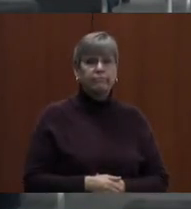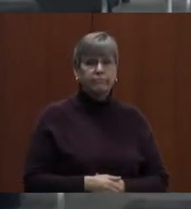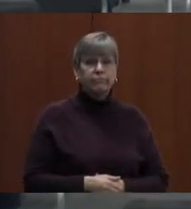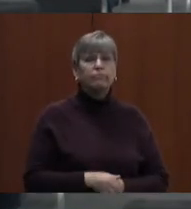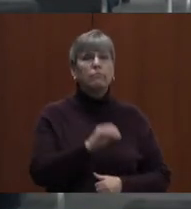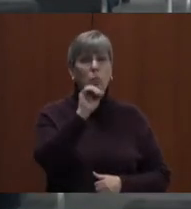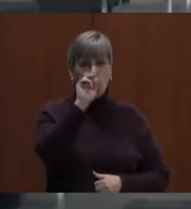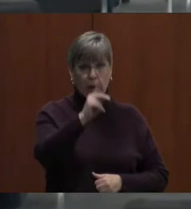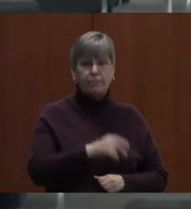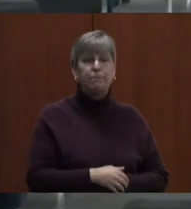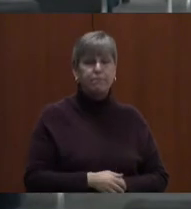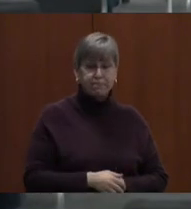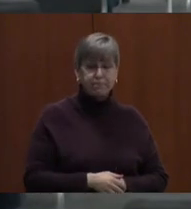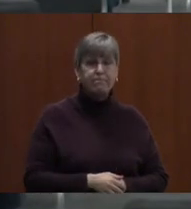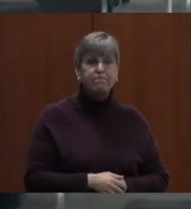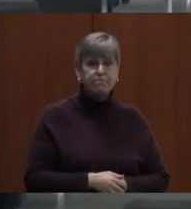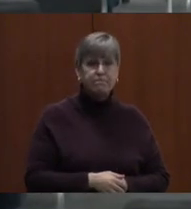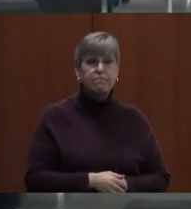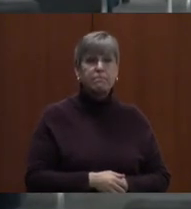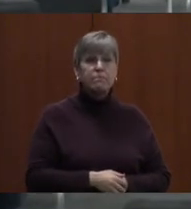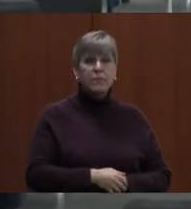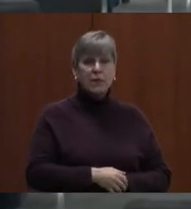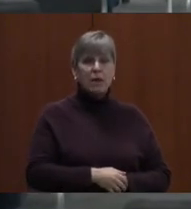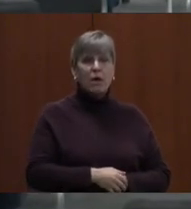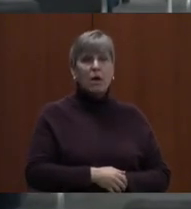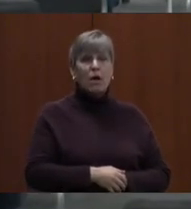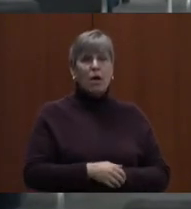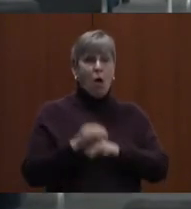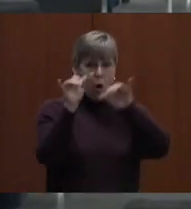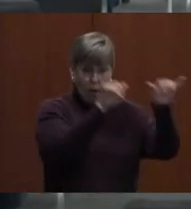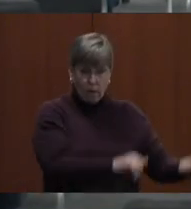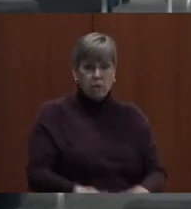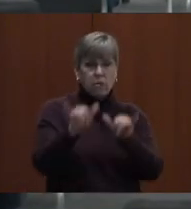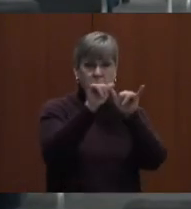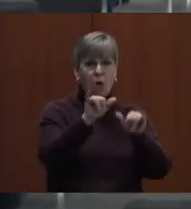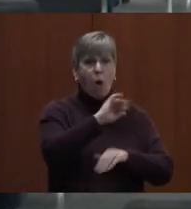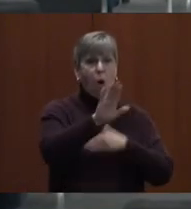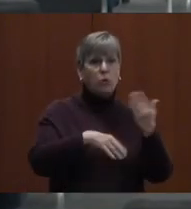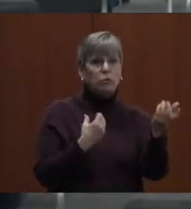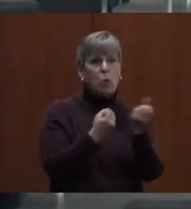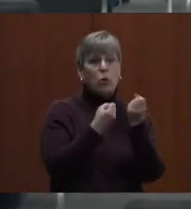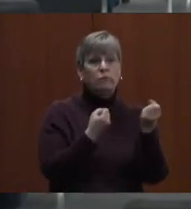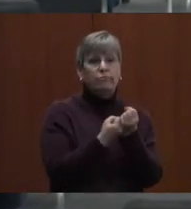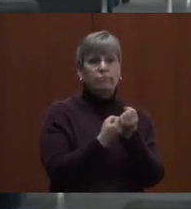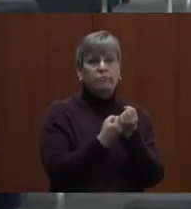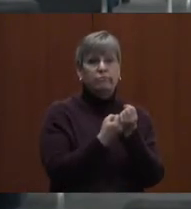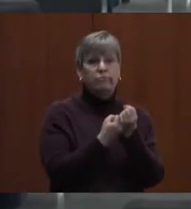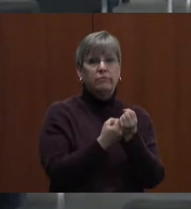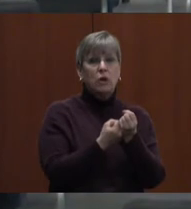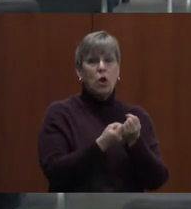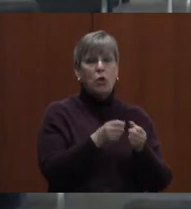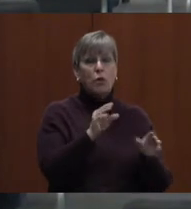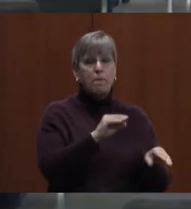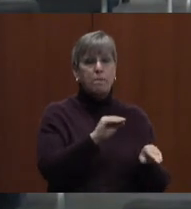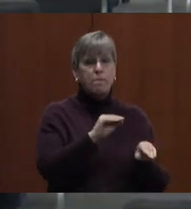Okay. We have seven affirmatives. Student member concurs. Motion carries.